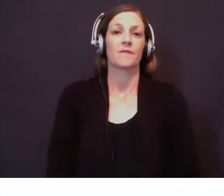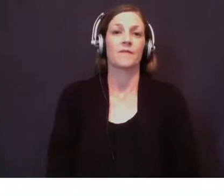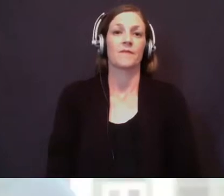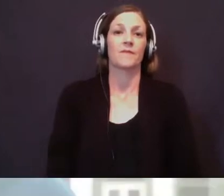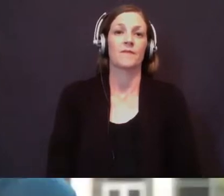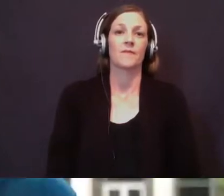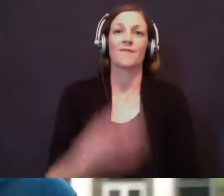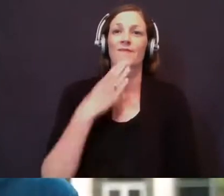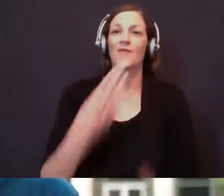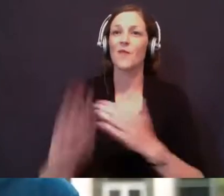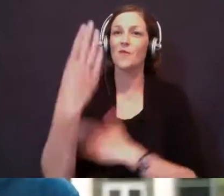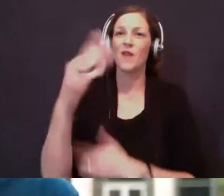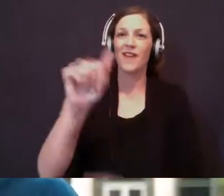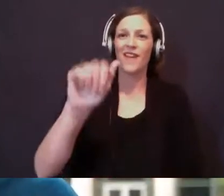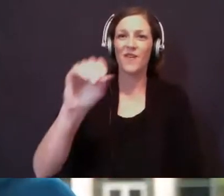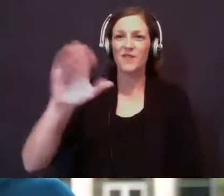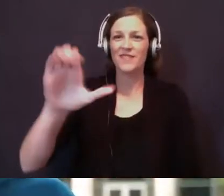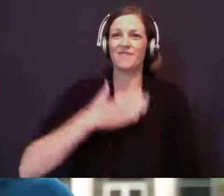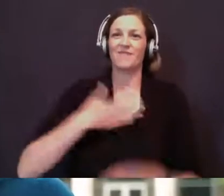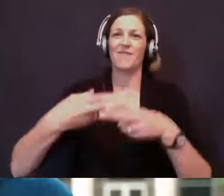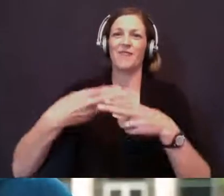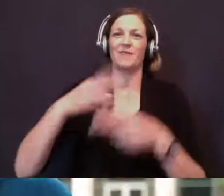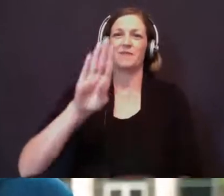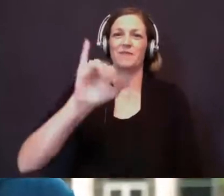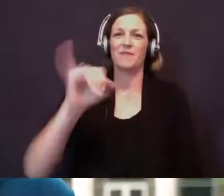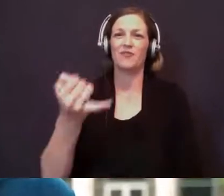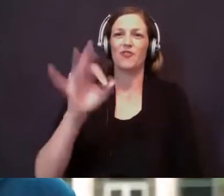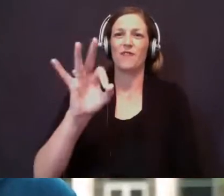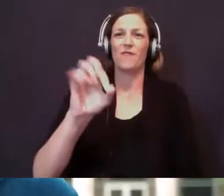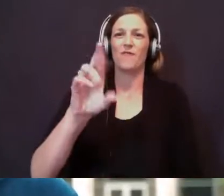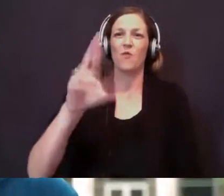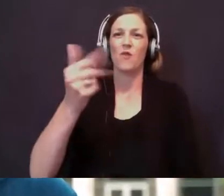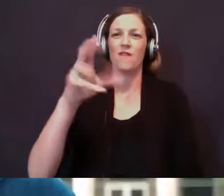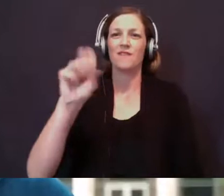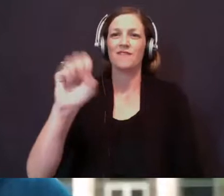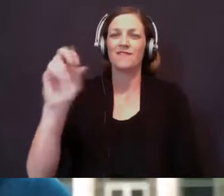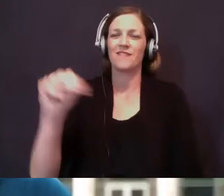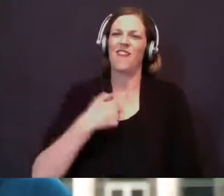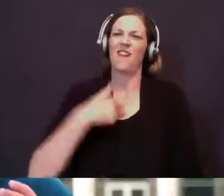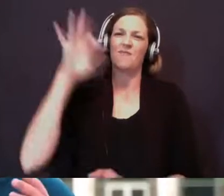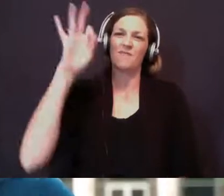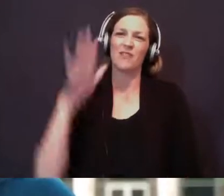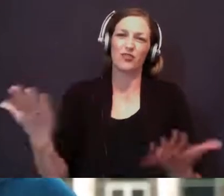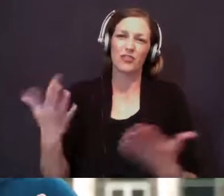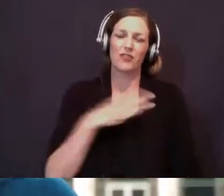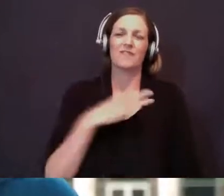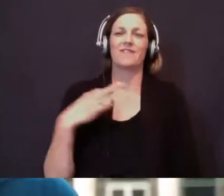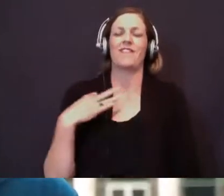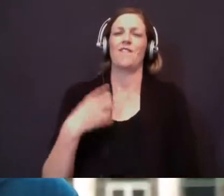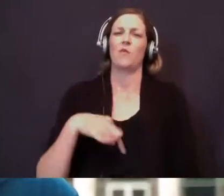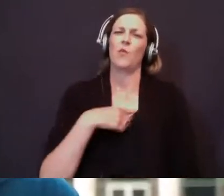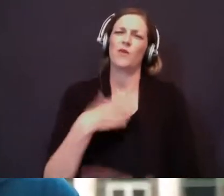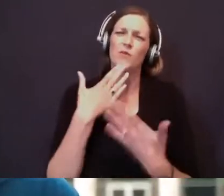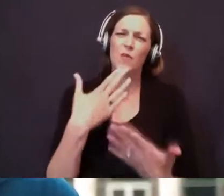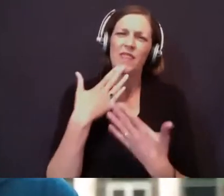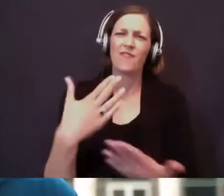Good morning Austin Oaks Church. My name is BJ Ferguson and I'm one of the pastors here on staff and we are so thankful that